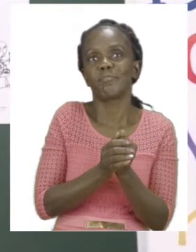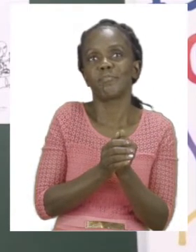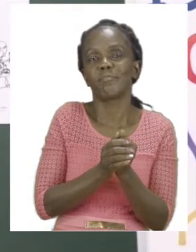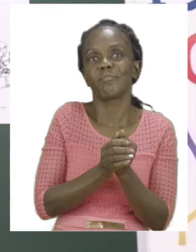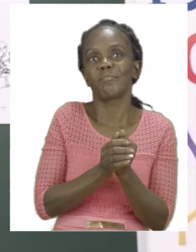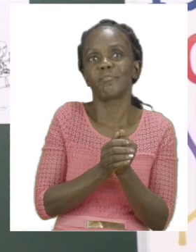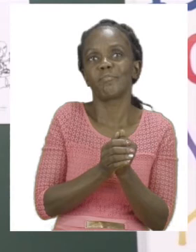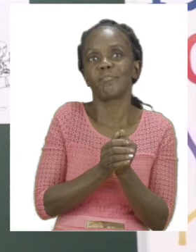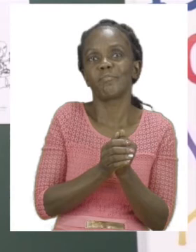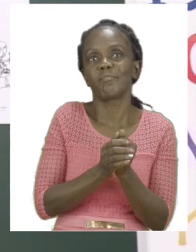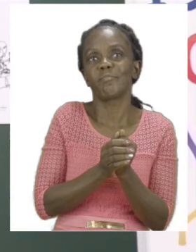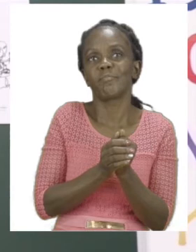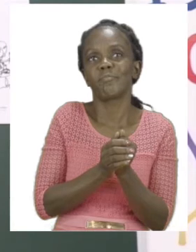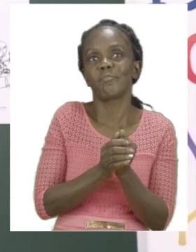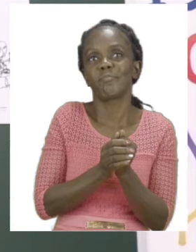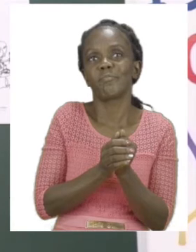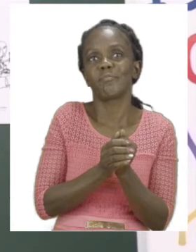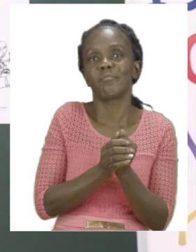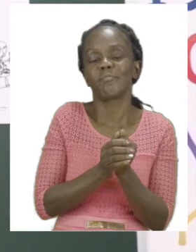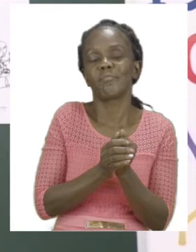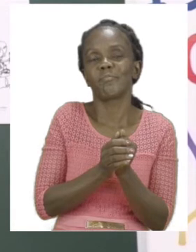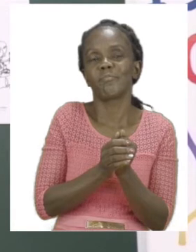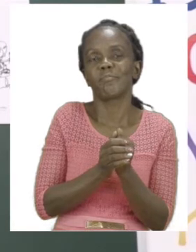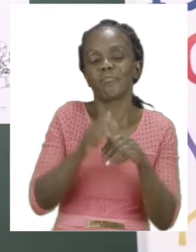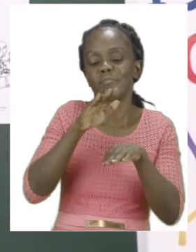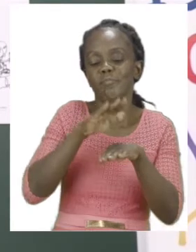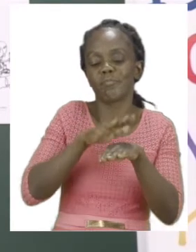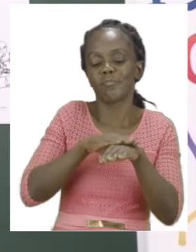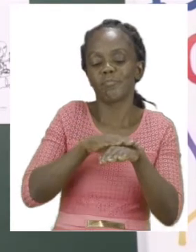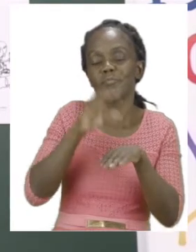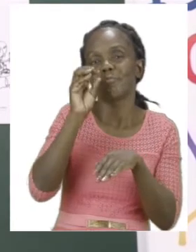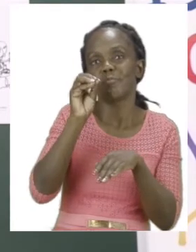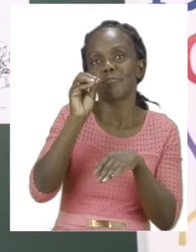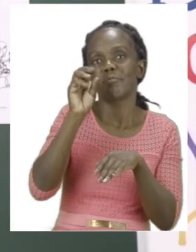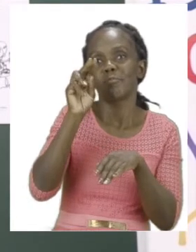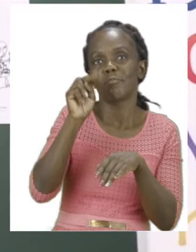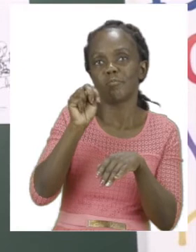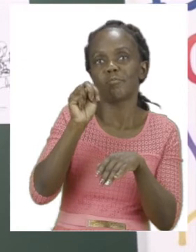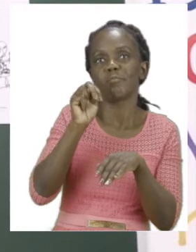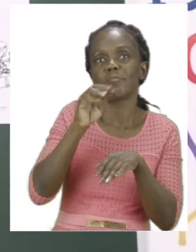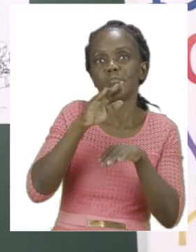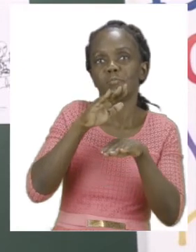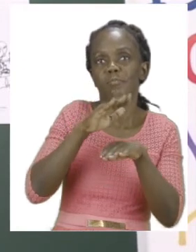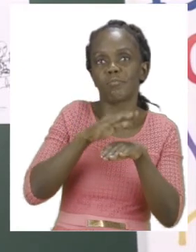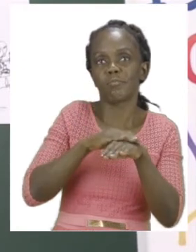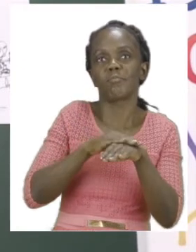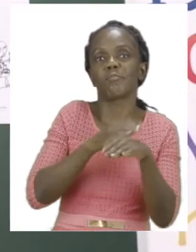to put our boy on the bed. And if I put him on the bed.